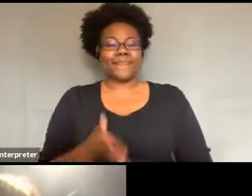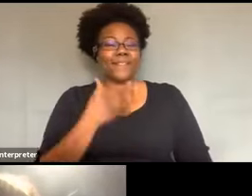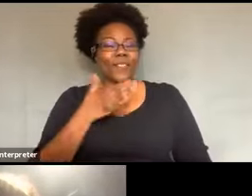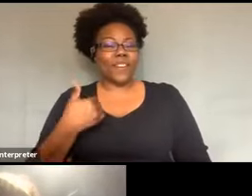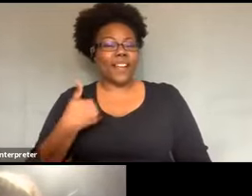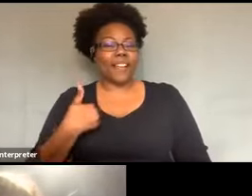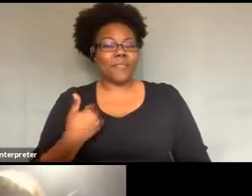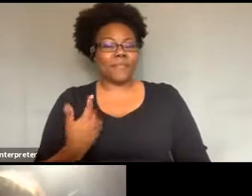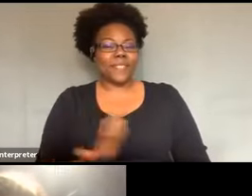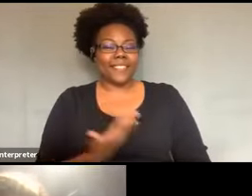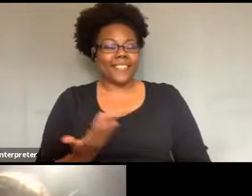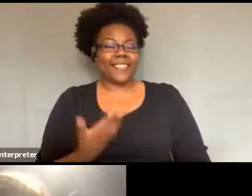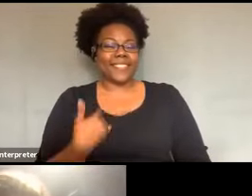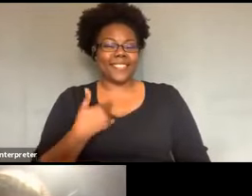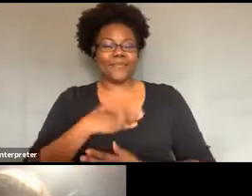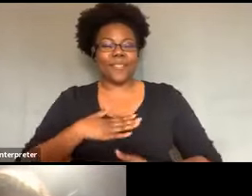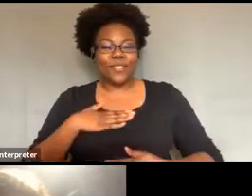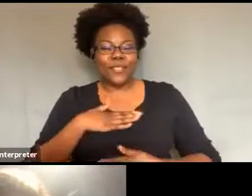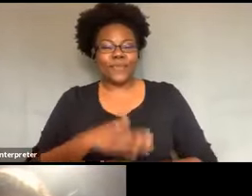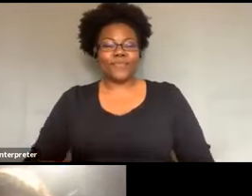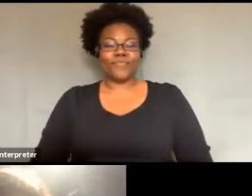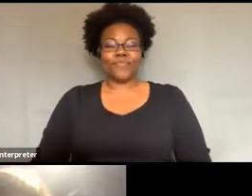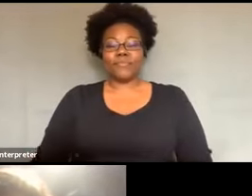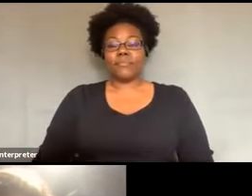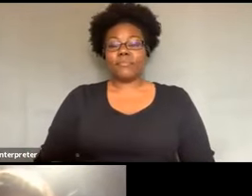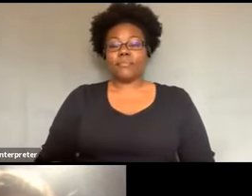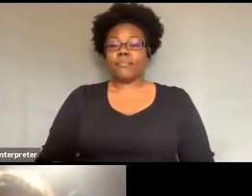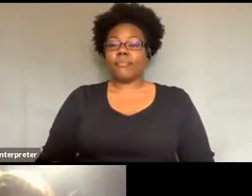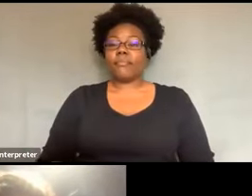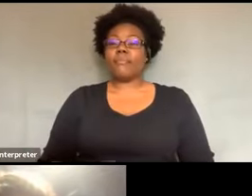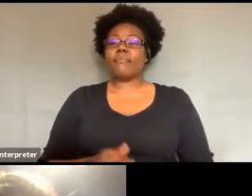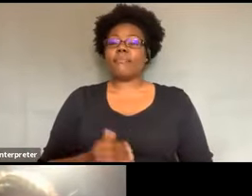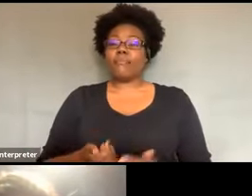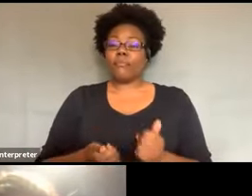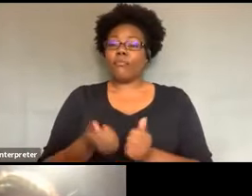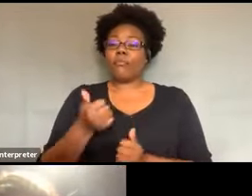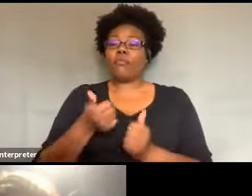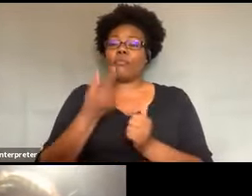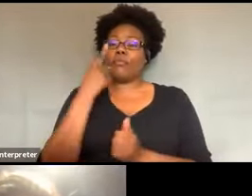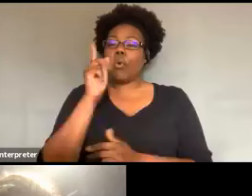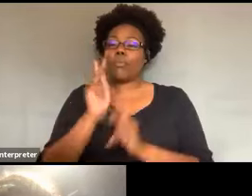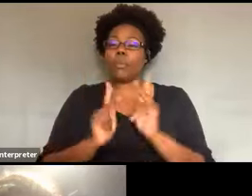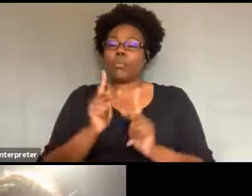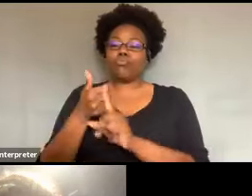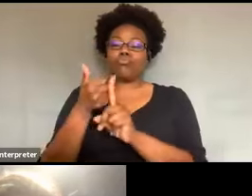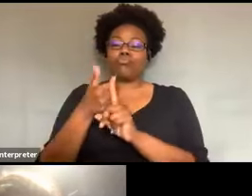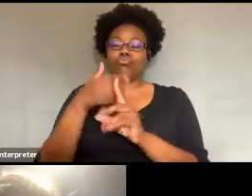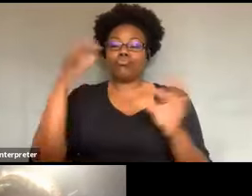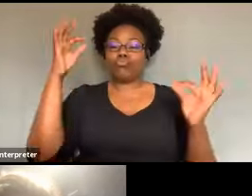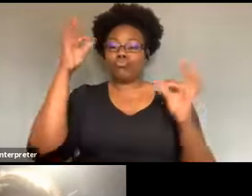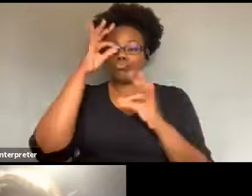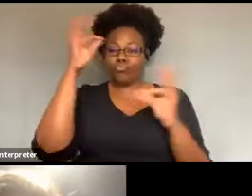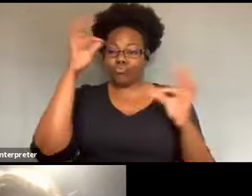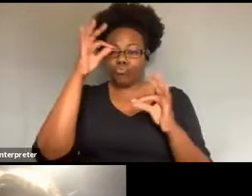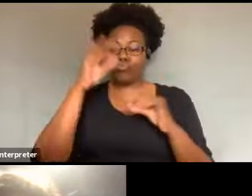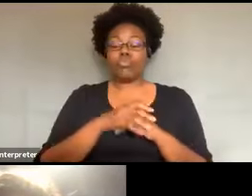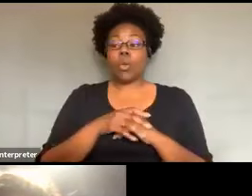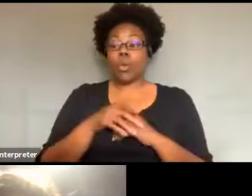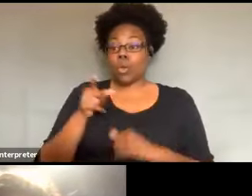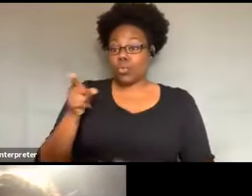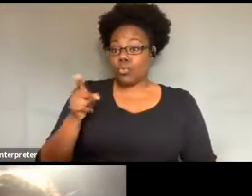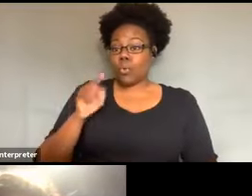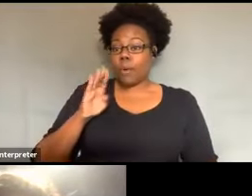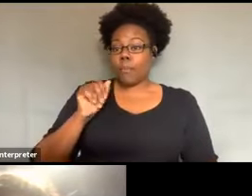for those of us that don't know out here in Facebook land, you have been teaching African dance